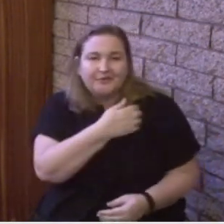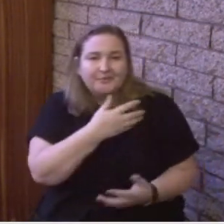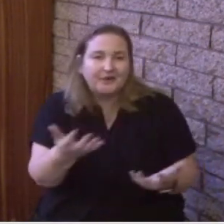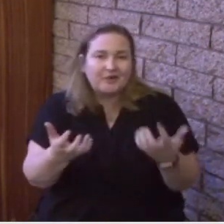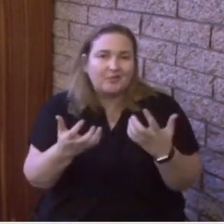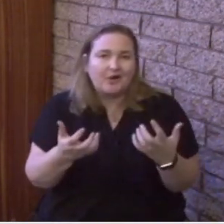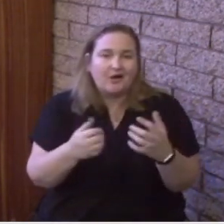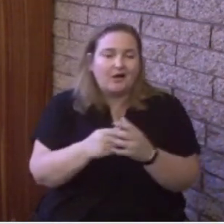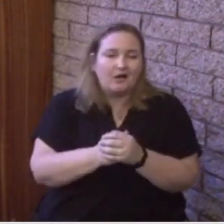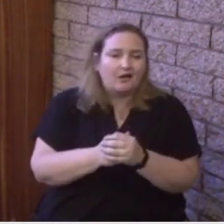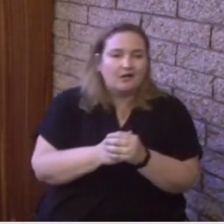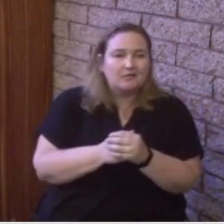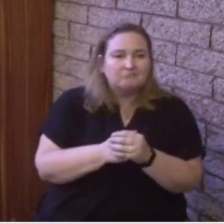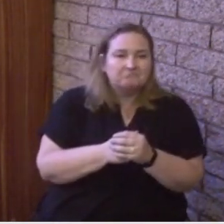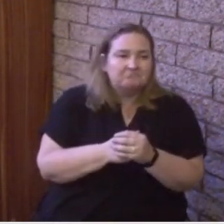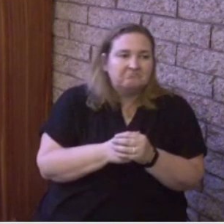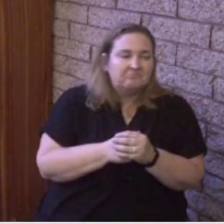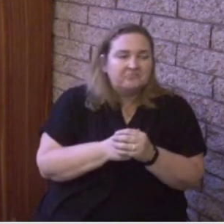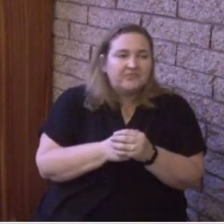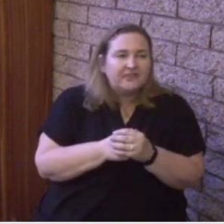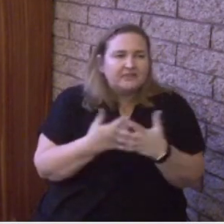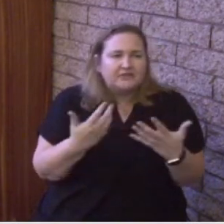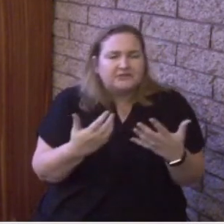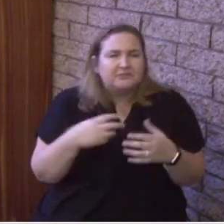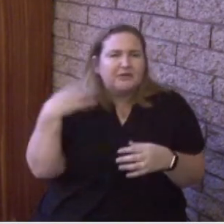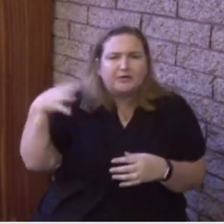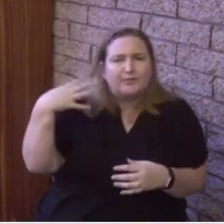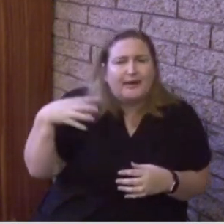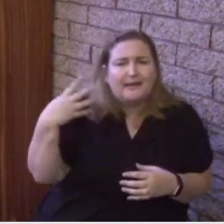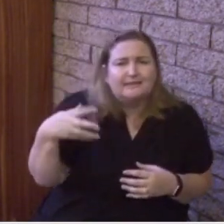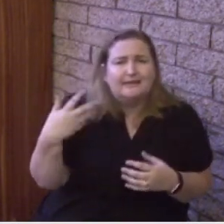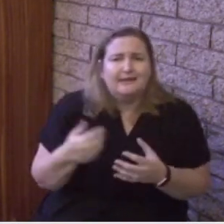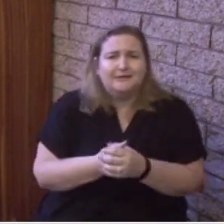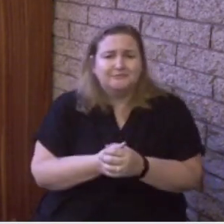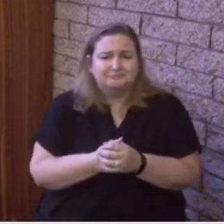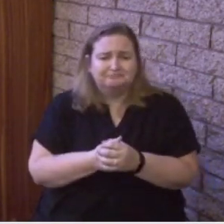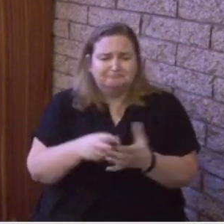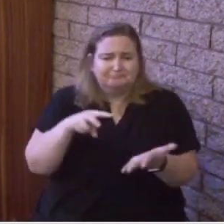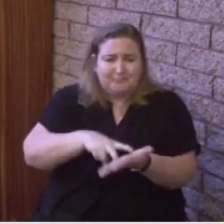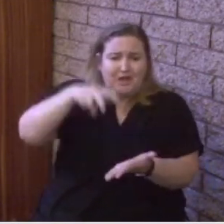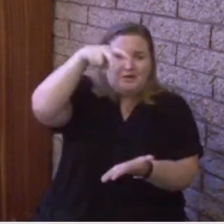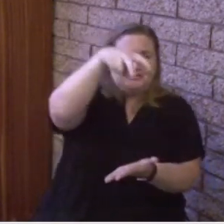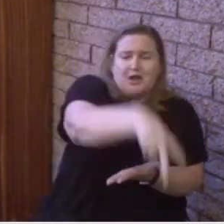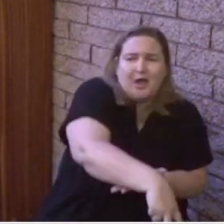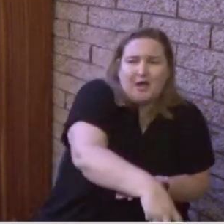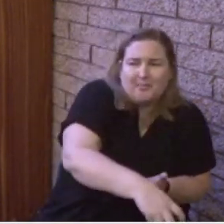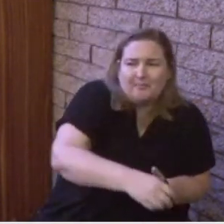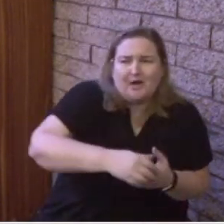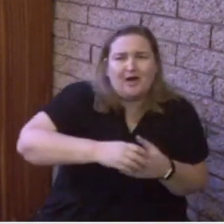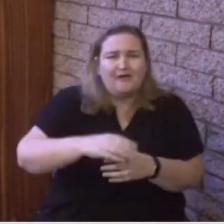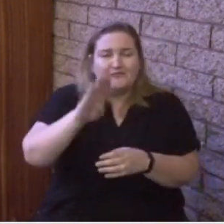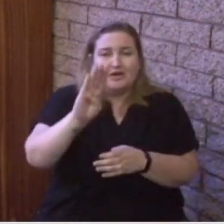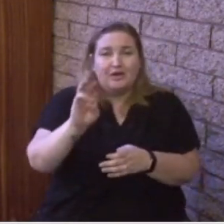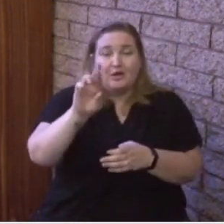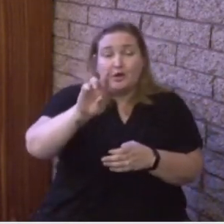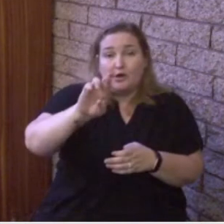say well you know I'm going to heaven so I'm going to do I don't know I'm going to go jump off this bridge. That's not what we're talking about.